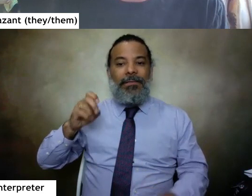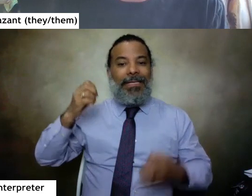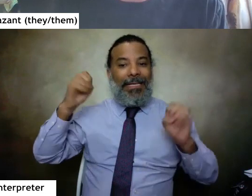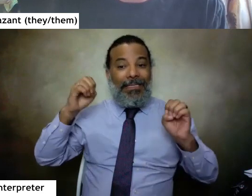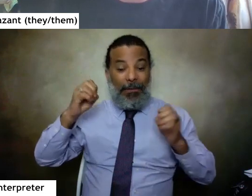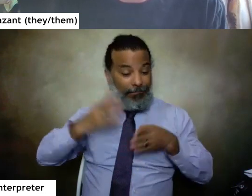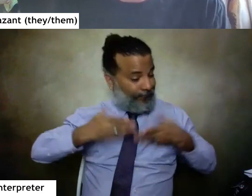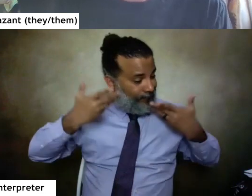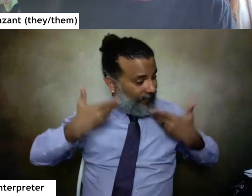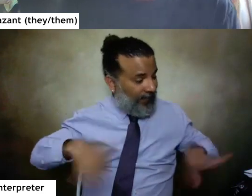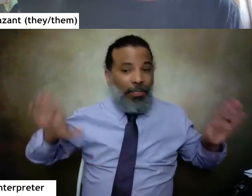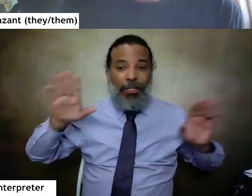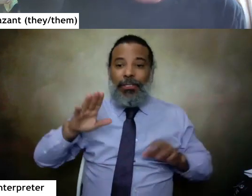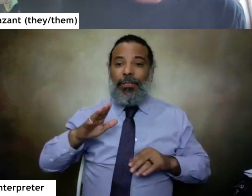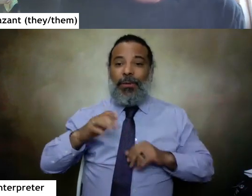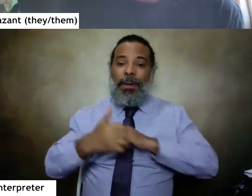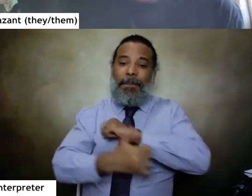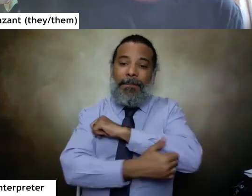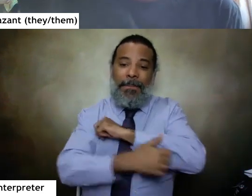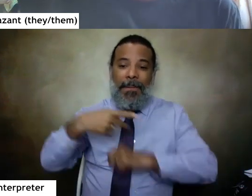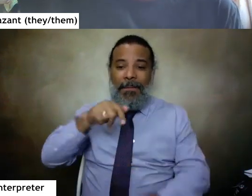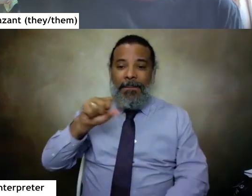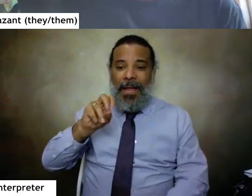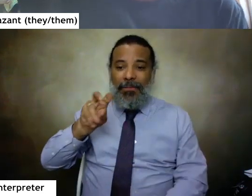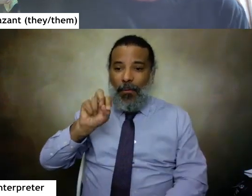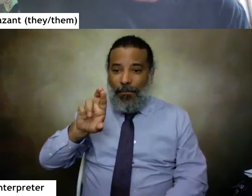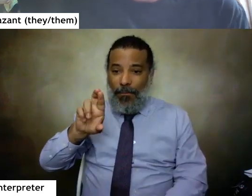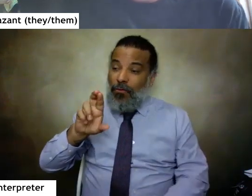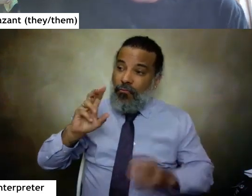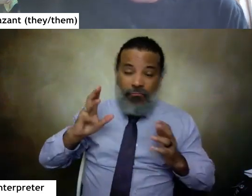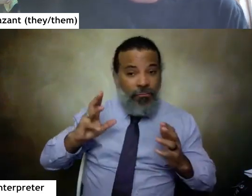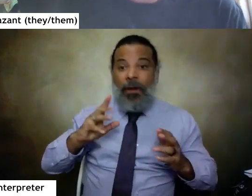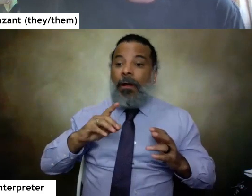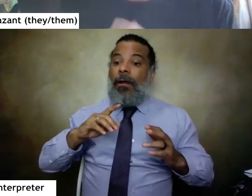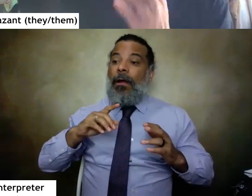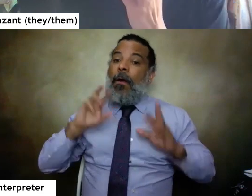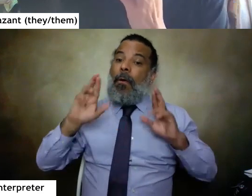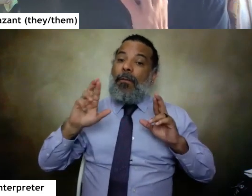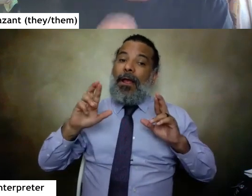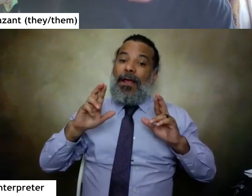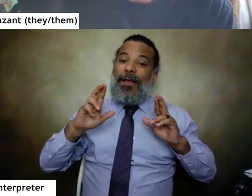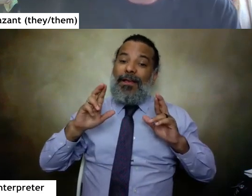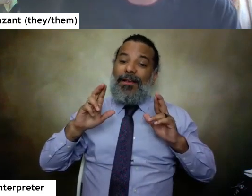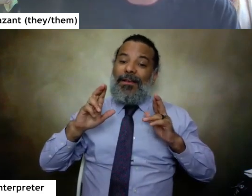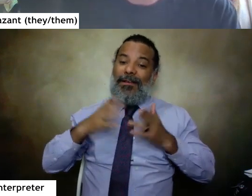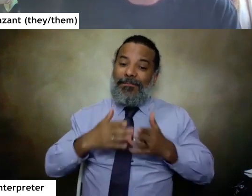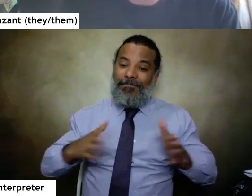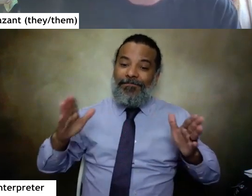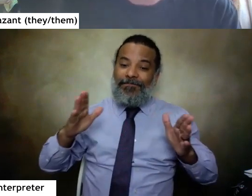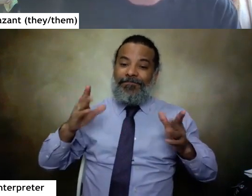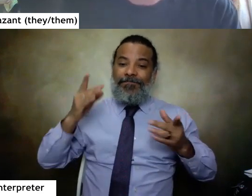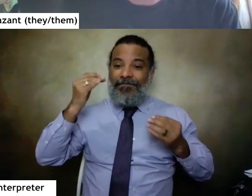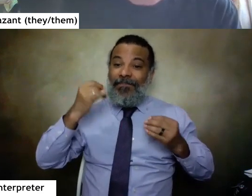has been a time of joy and rejuvenation for you and i hope that you have a generous fast if you are currently